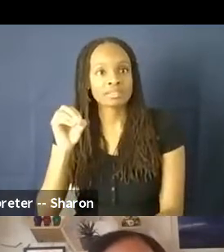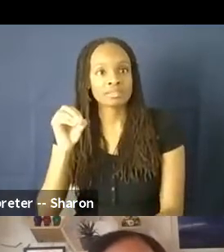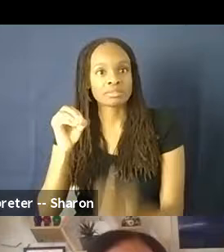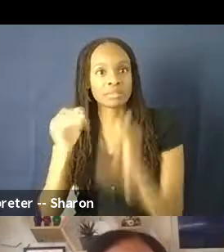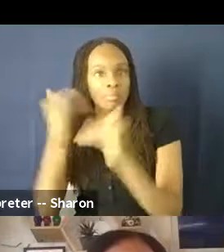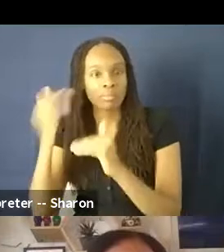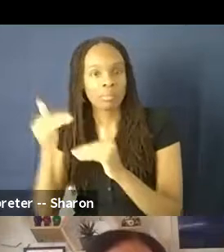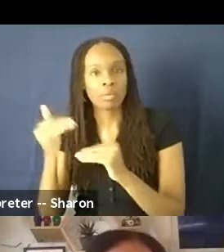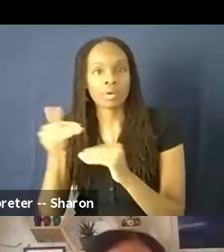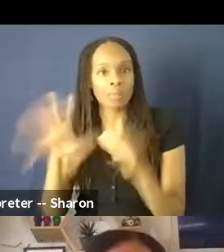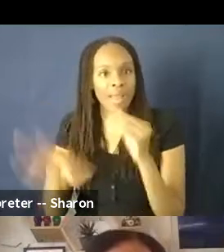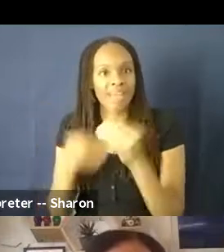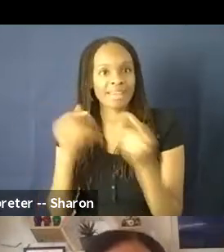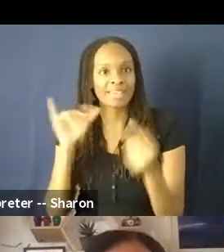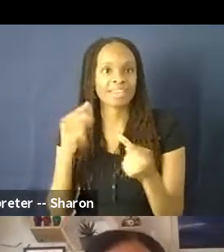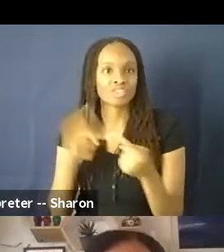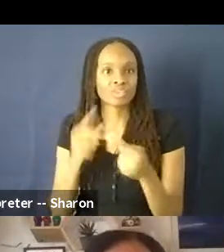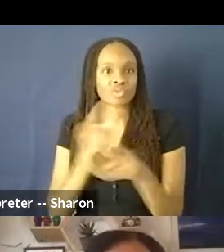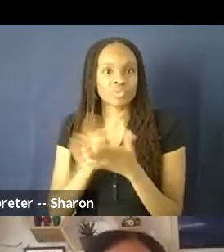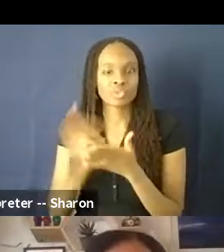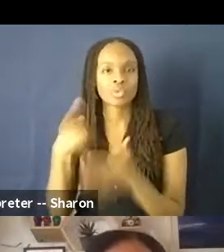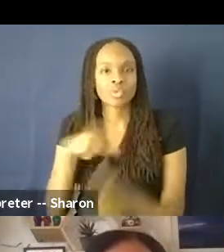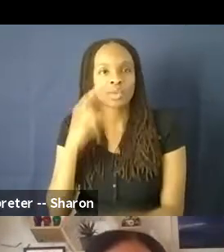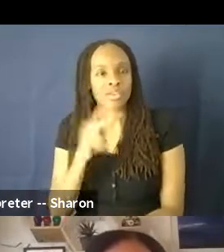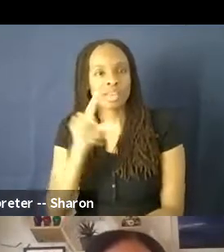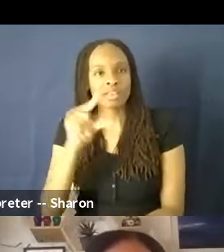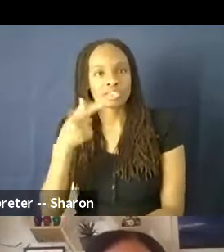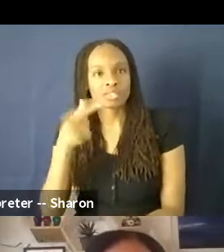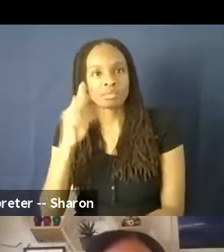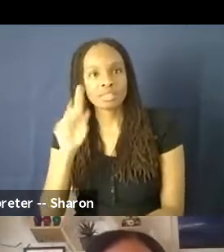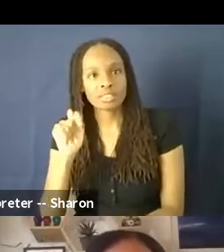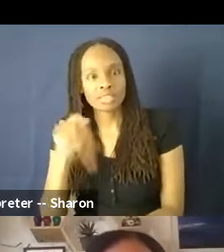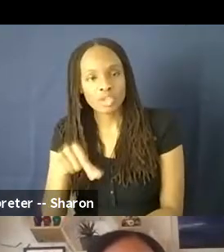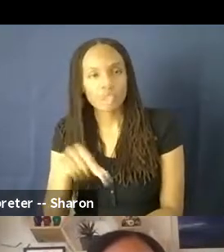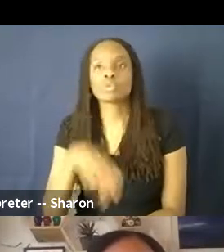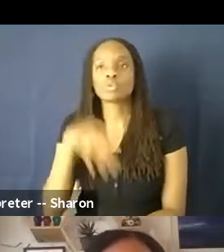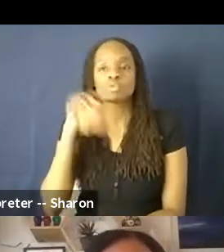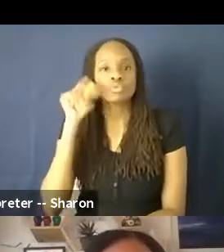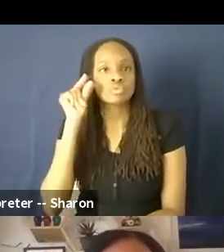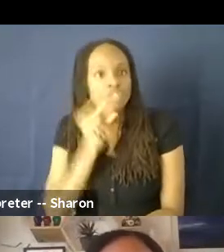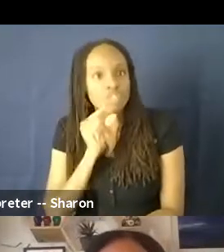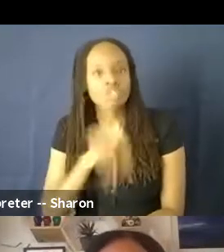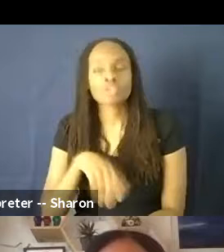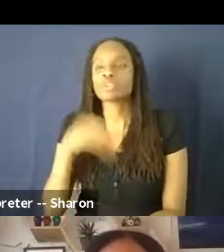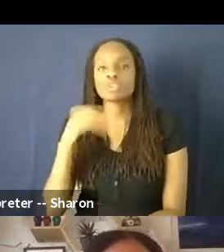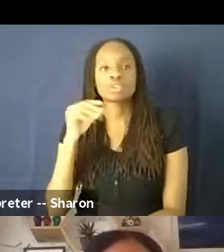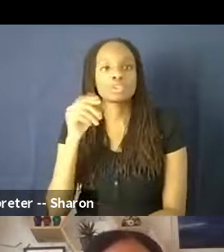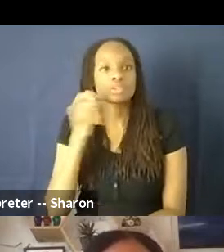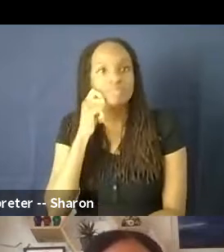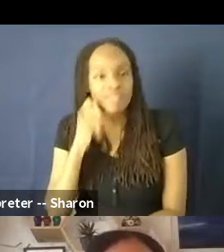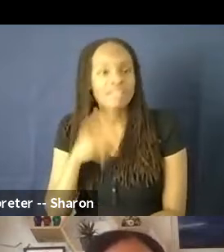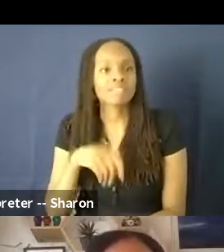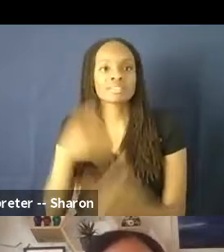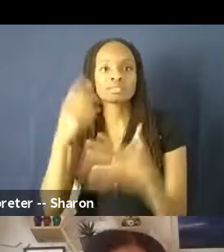we've always looked at gender, race, LGBTQ plus disabilities, but we've added age and also body type